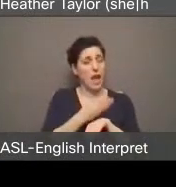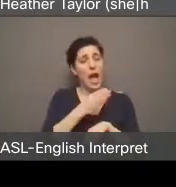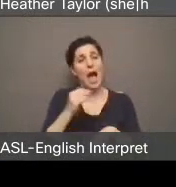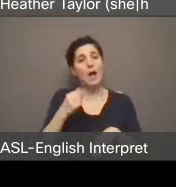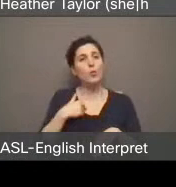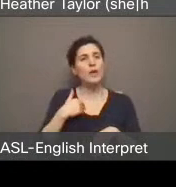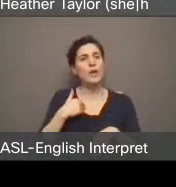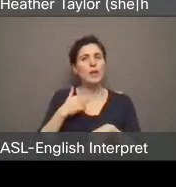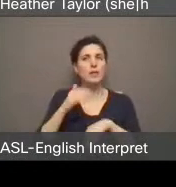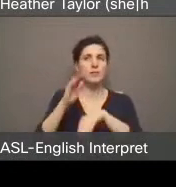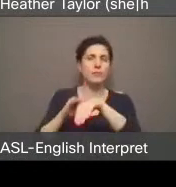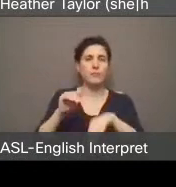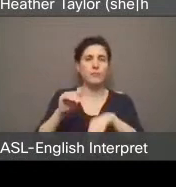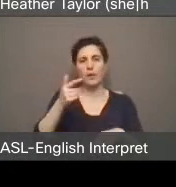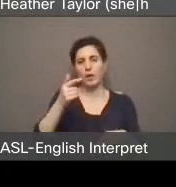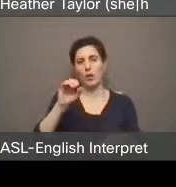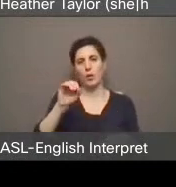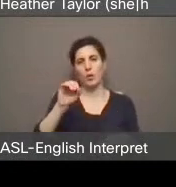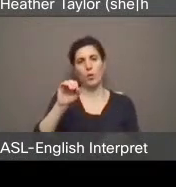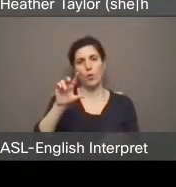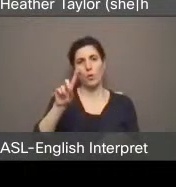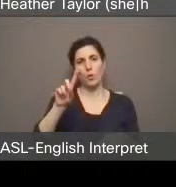Goldfinch Energy.